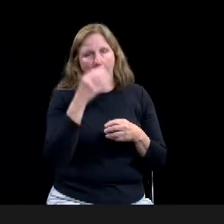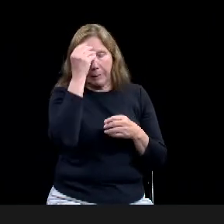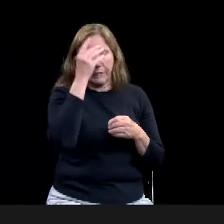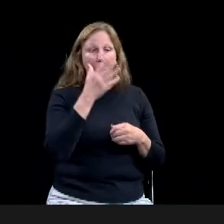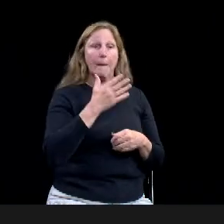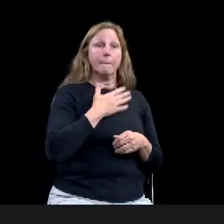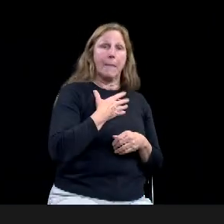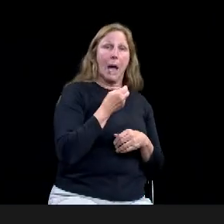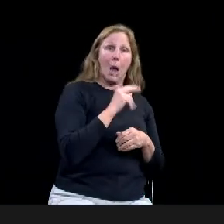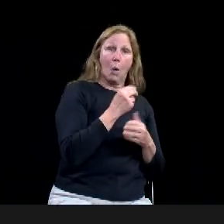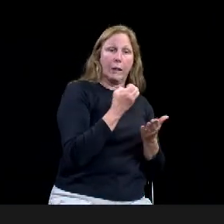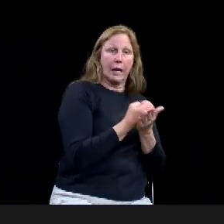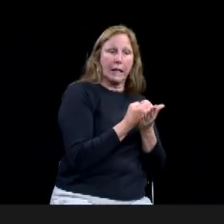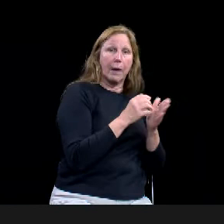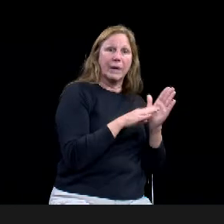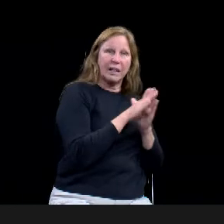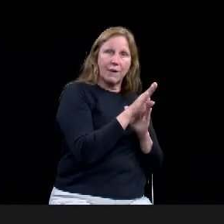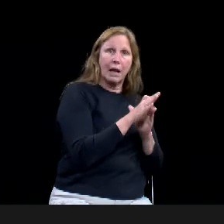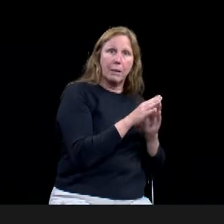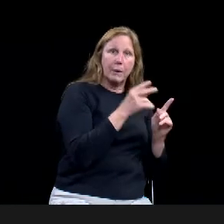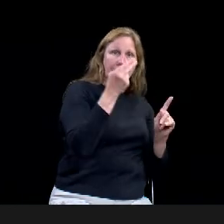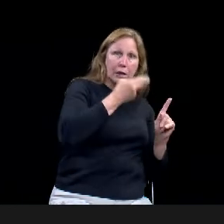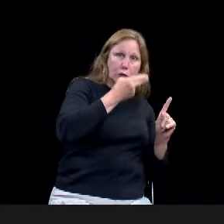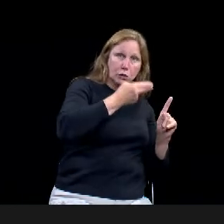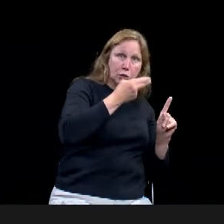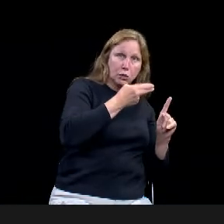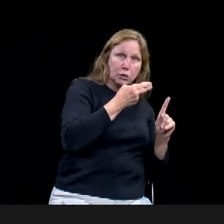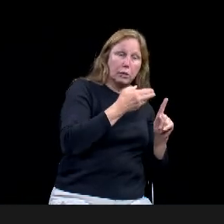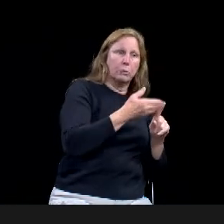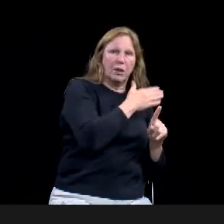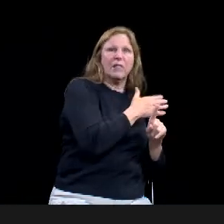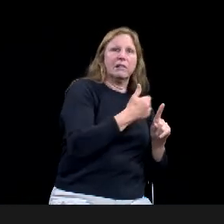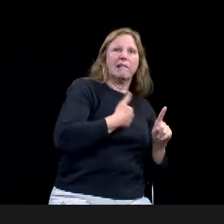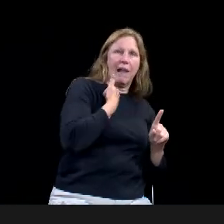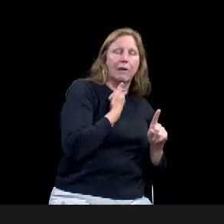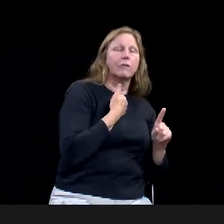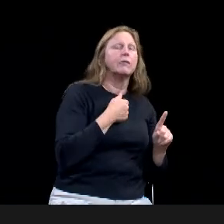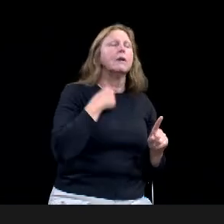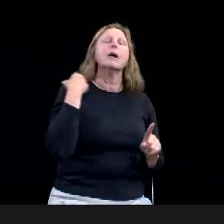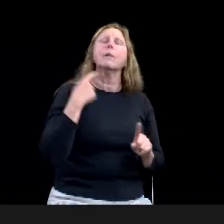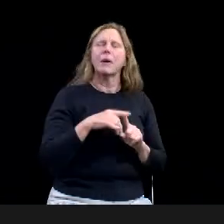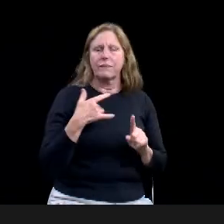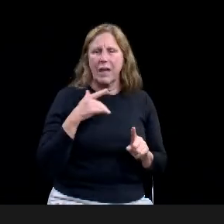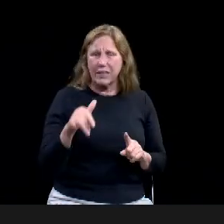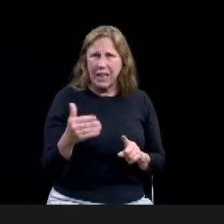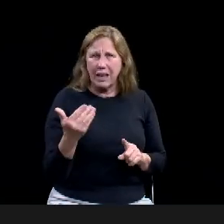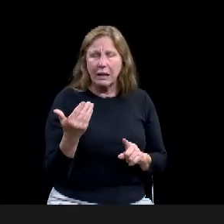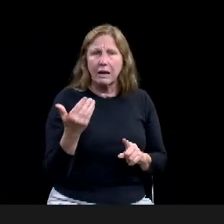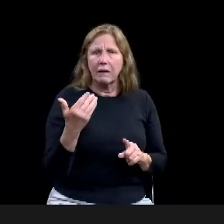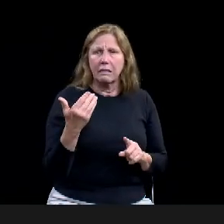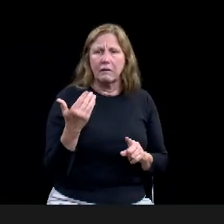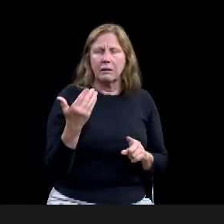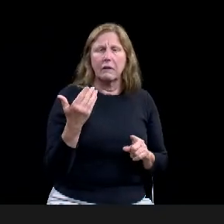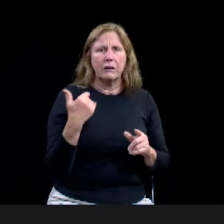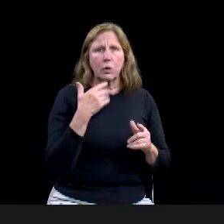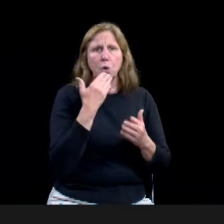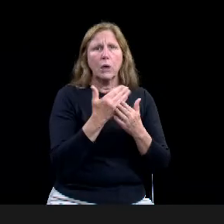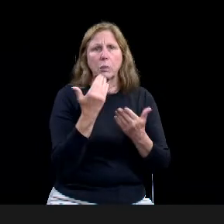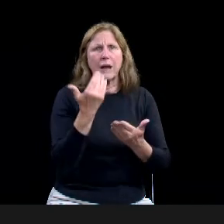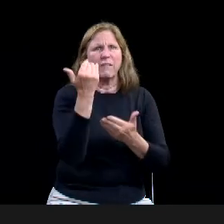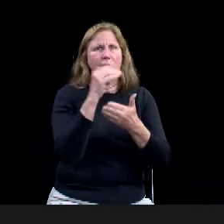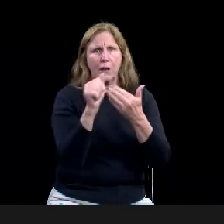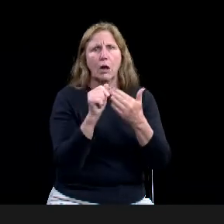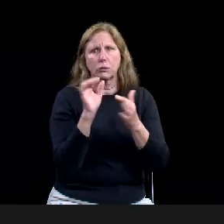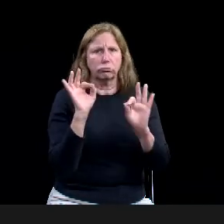good matching hourly rate right now. Um, and we do feel like that might transition up over time as also we might actually